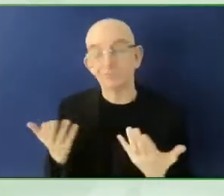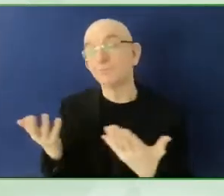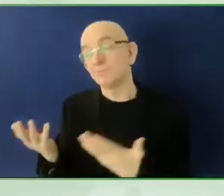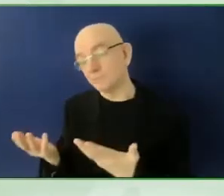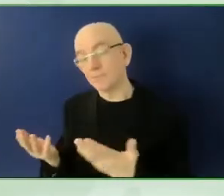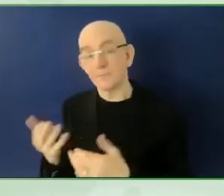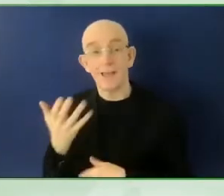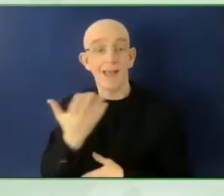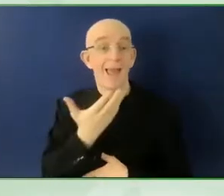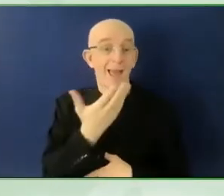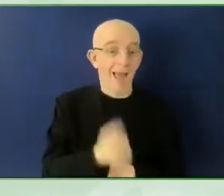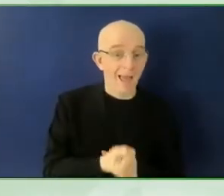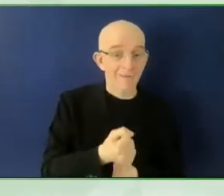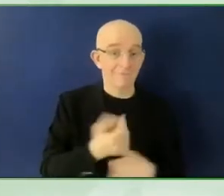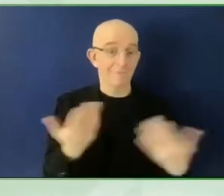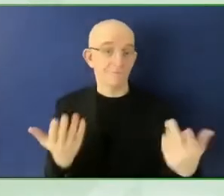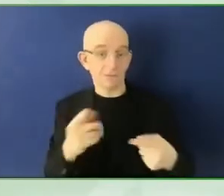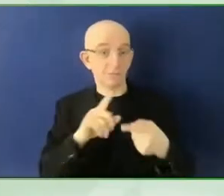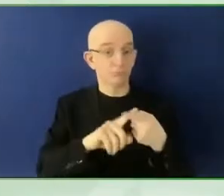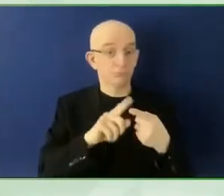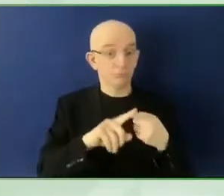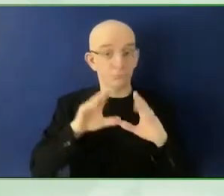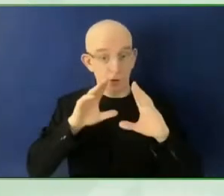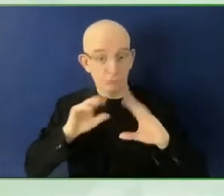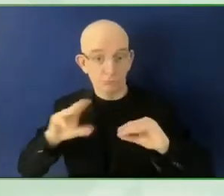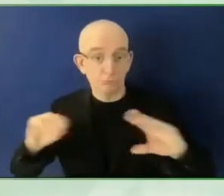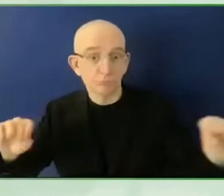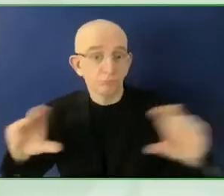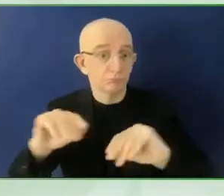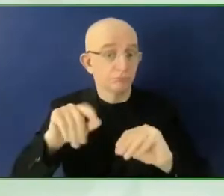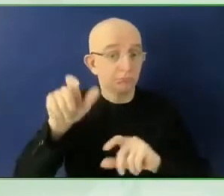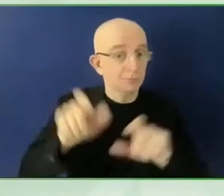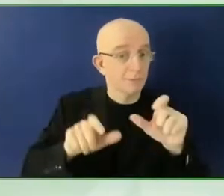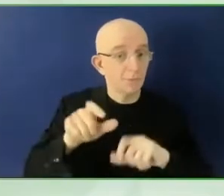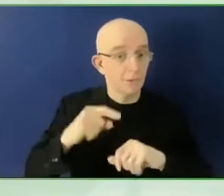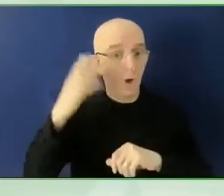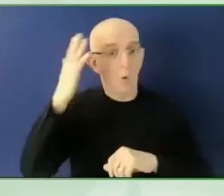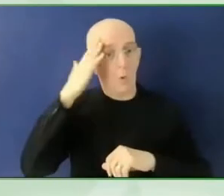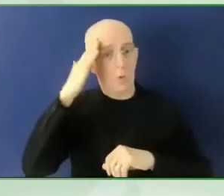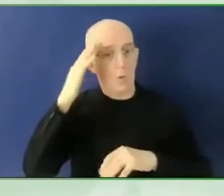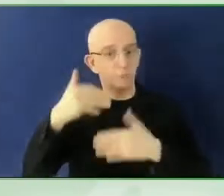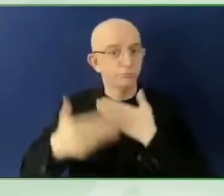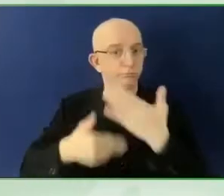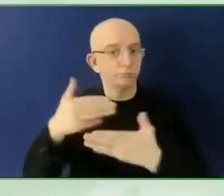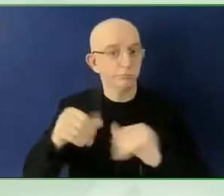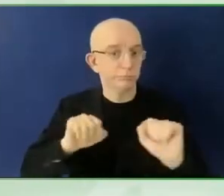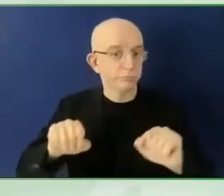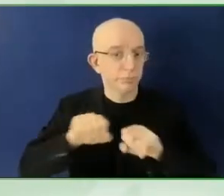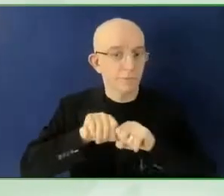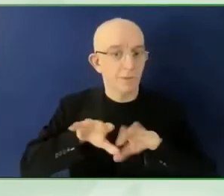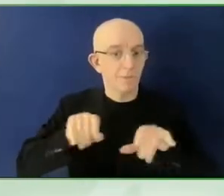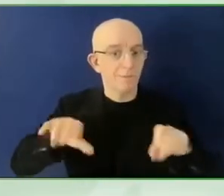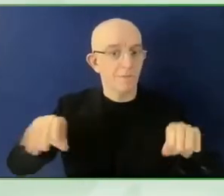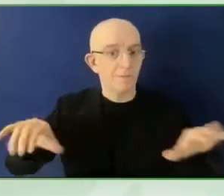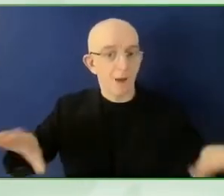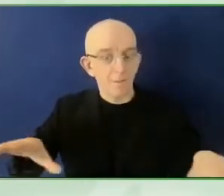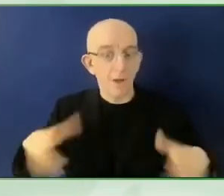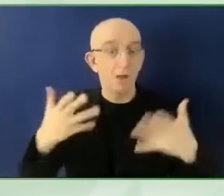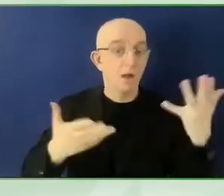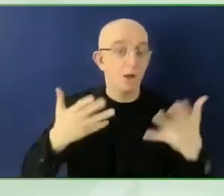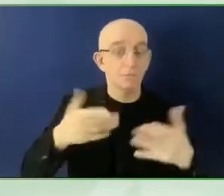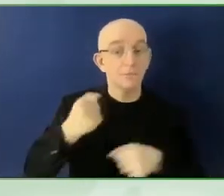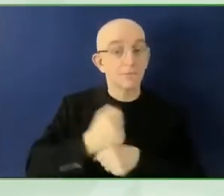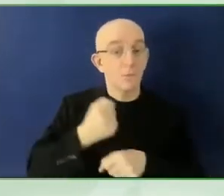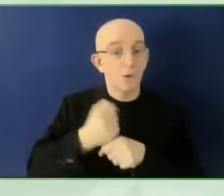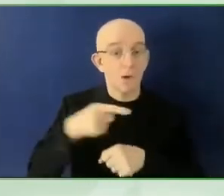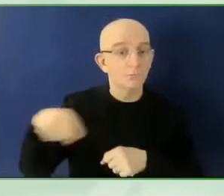or groups will reach out to us. But most of the time and, you know, part of my role actually in my day-to-day job